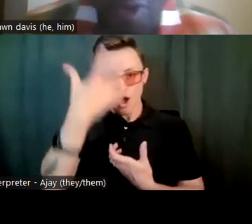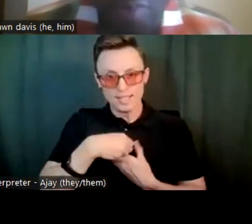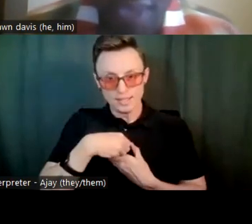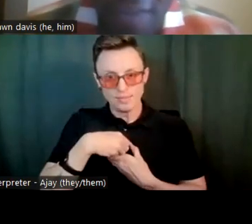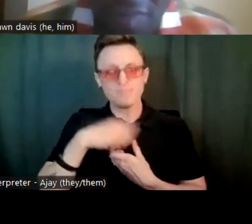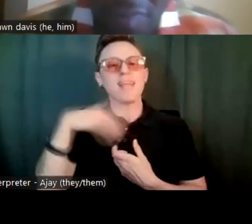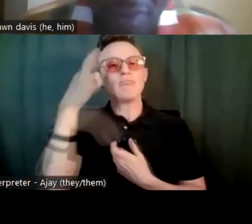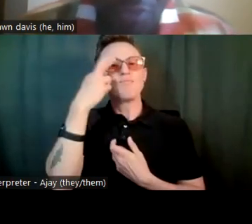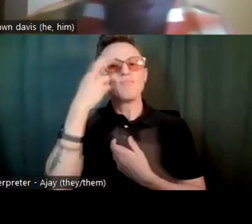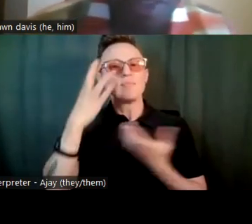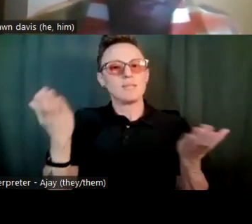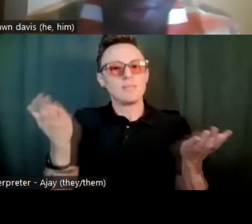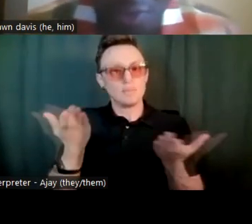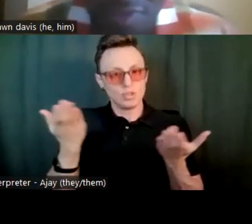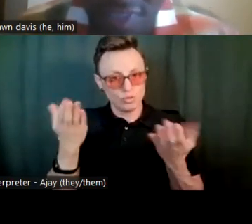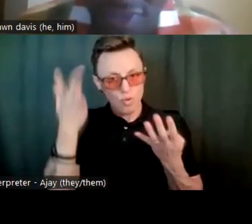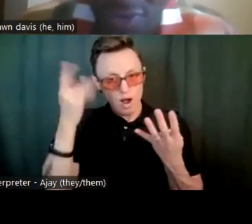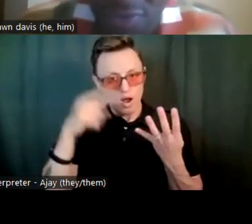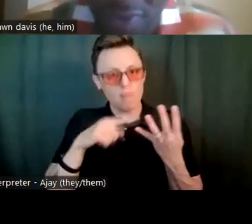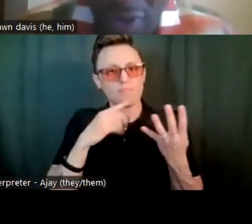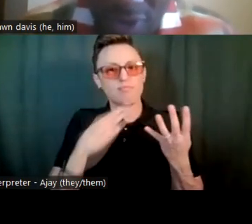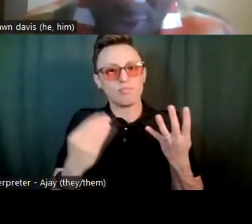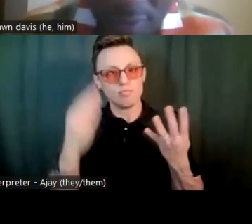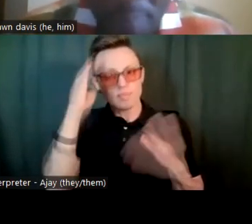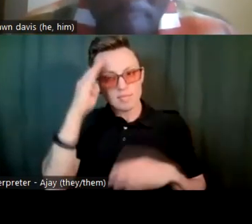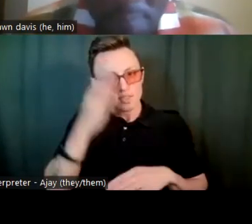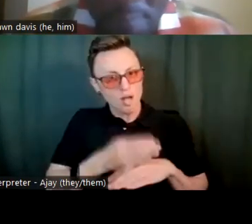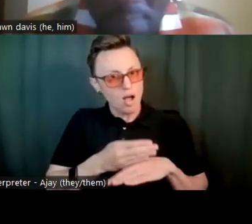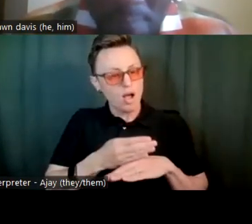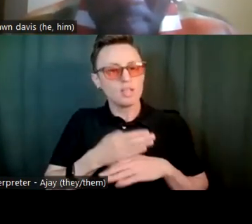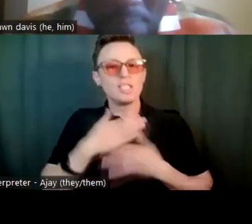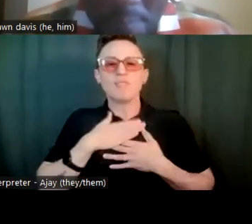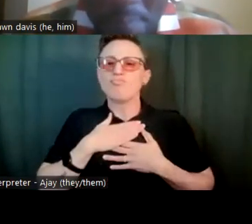on behalf of my 14-year-old son, who's my heart.